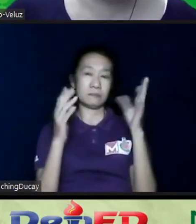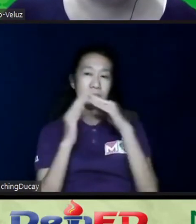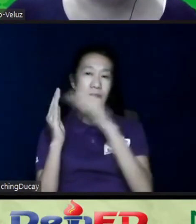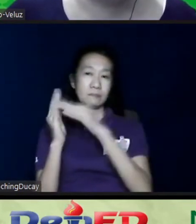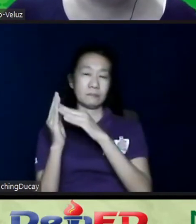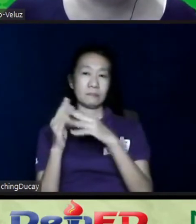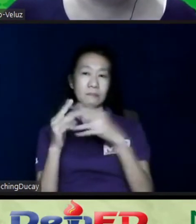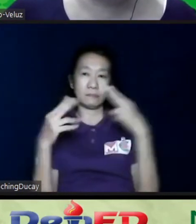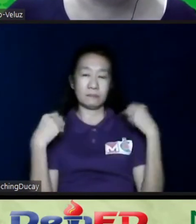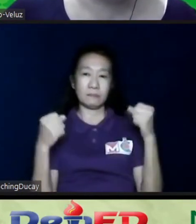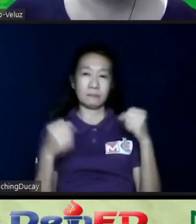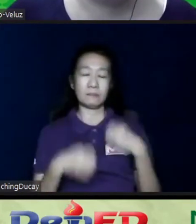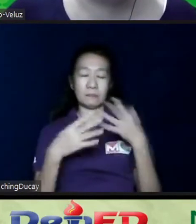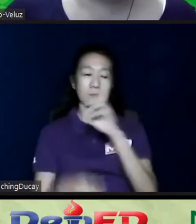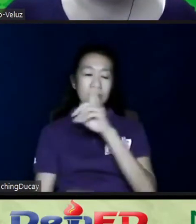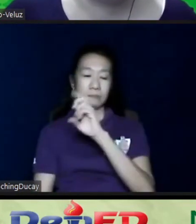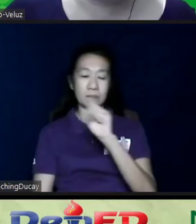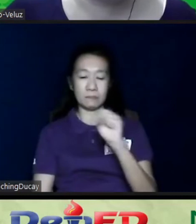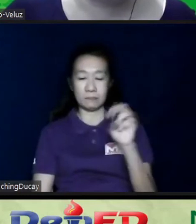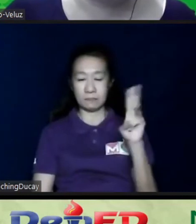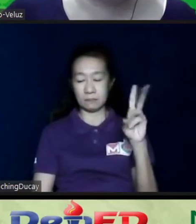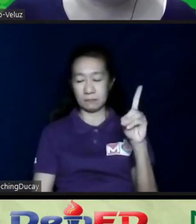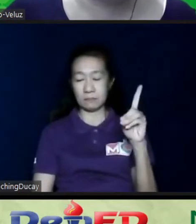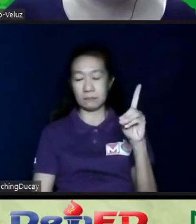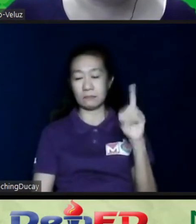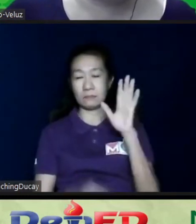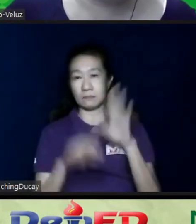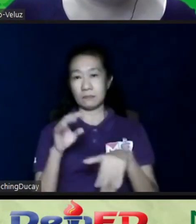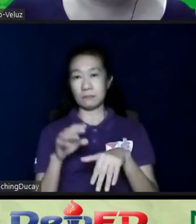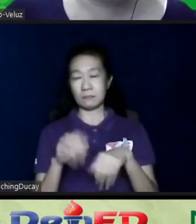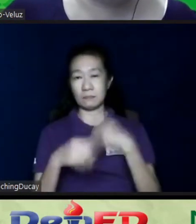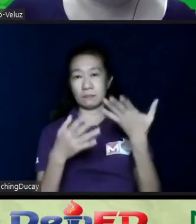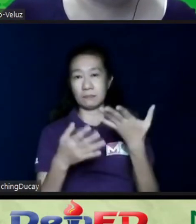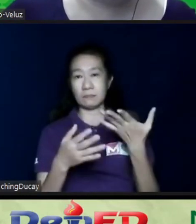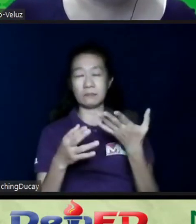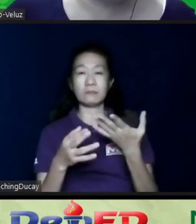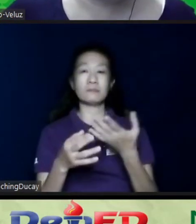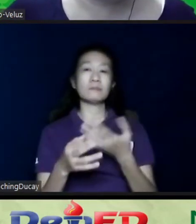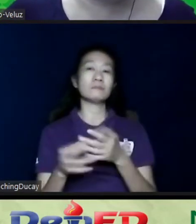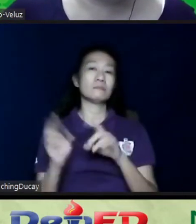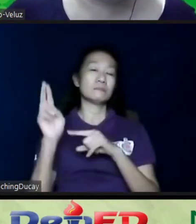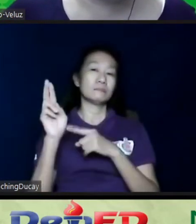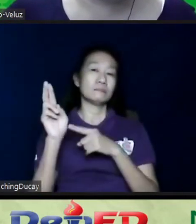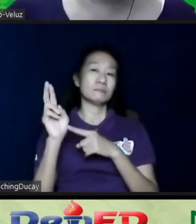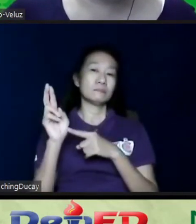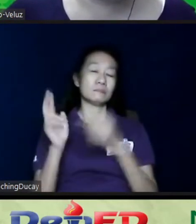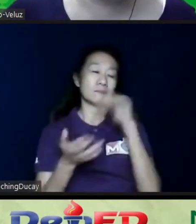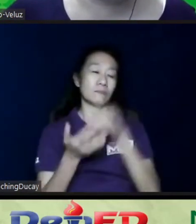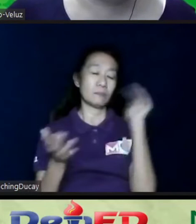DSWD at ng DepEd. So imbes na doon na pupunta yung mga resources na re-redundant,